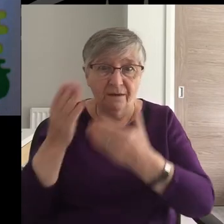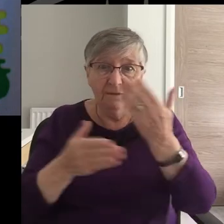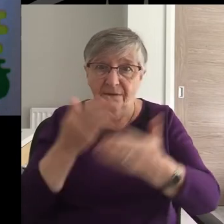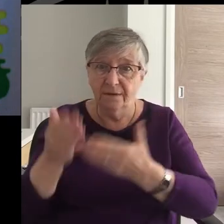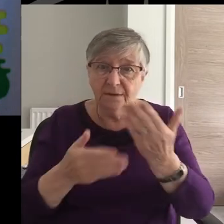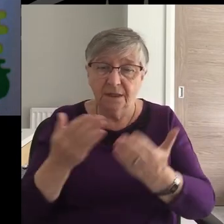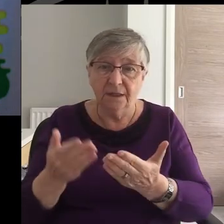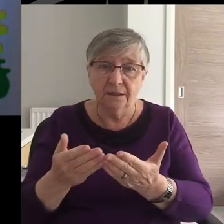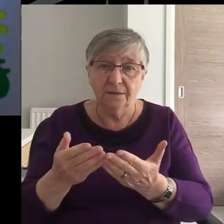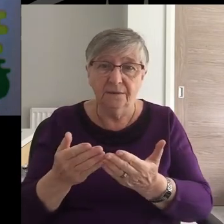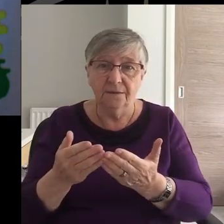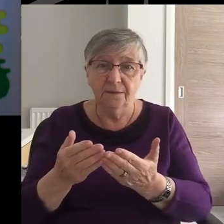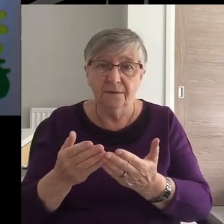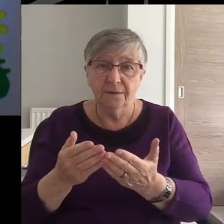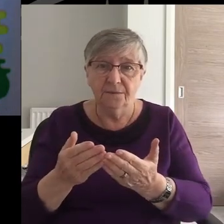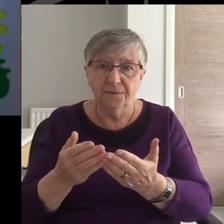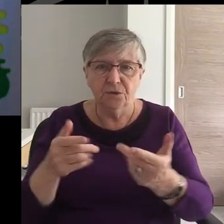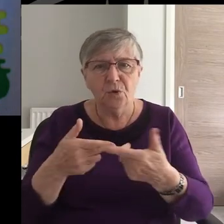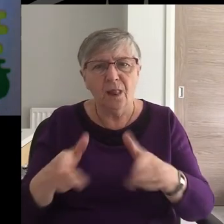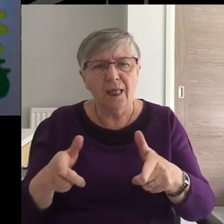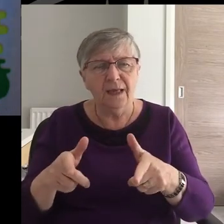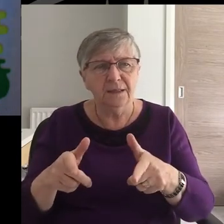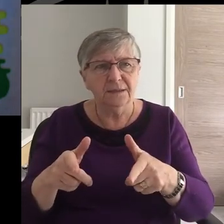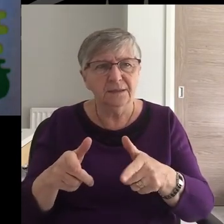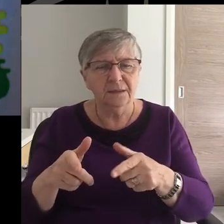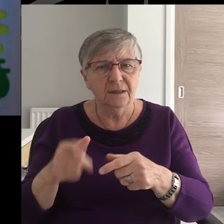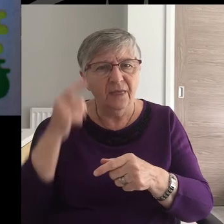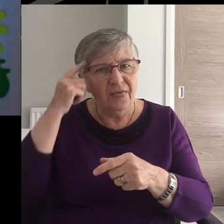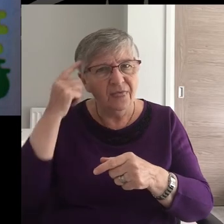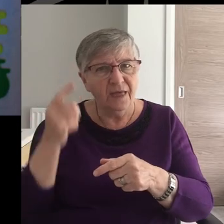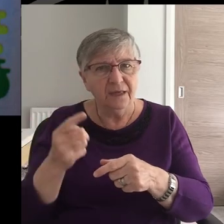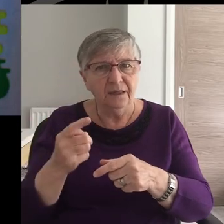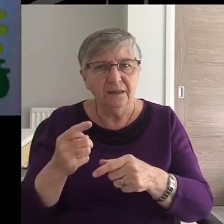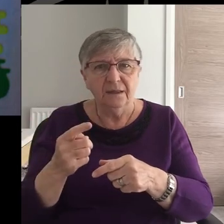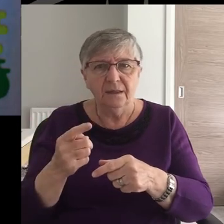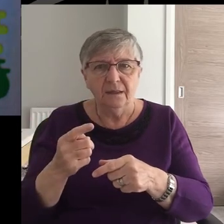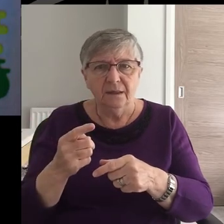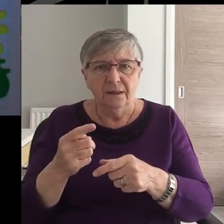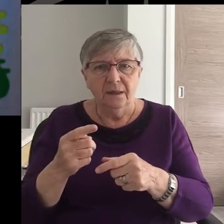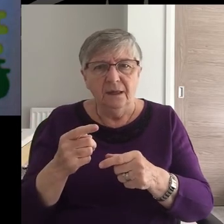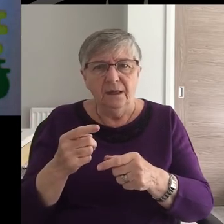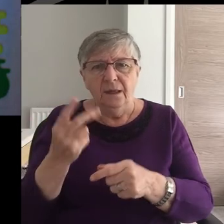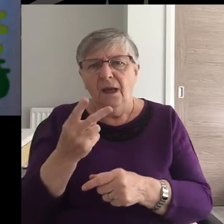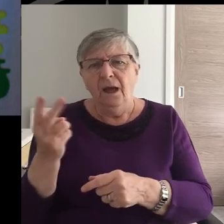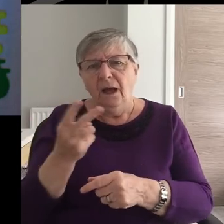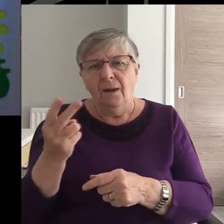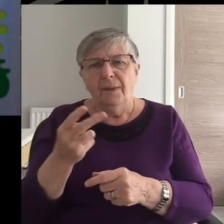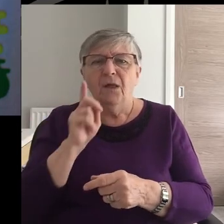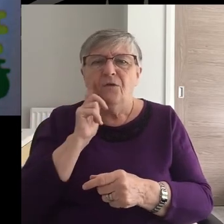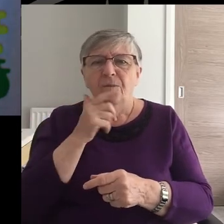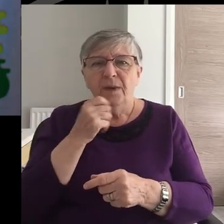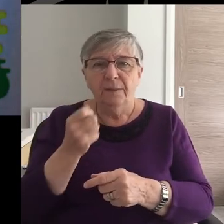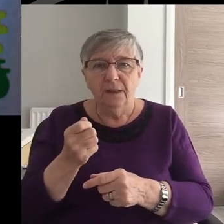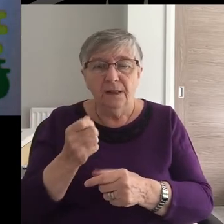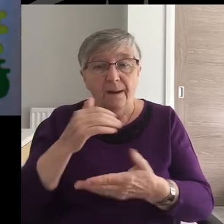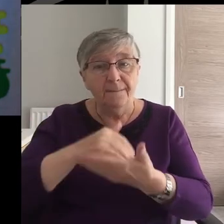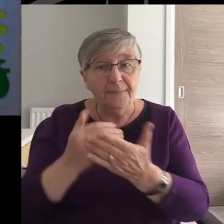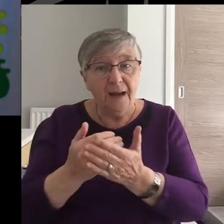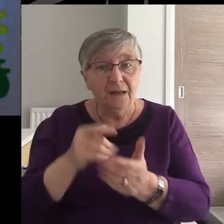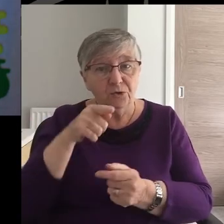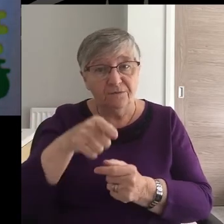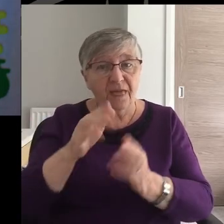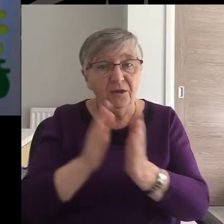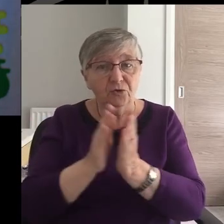sing-along. So, let's for a moment consider a couple of folk who were